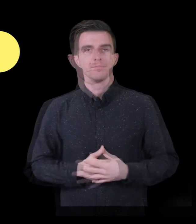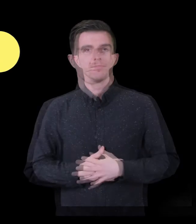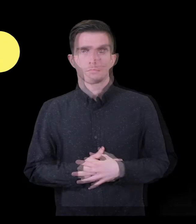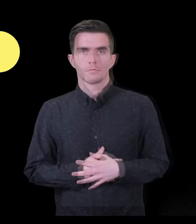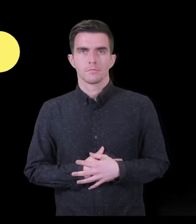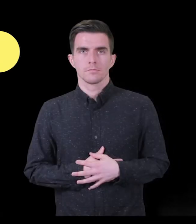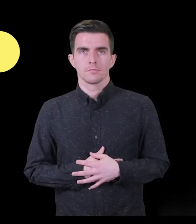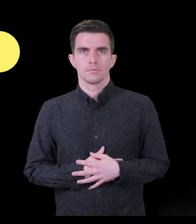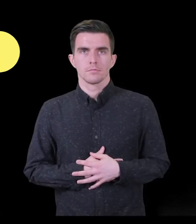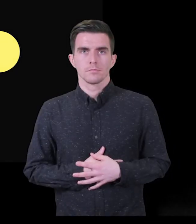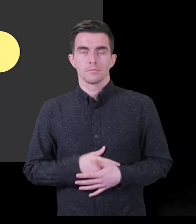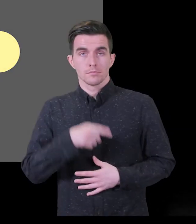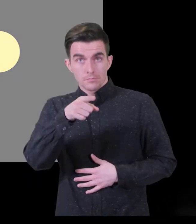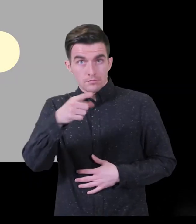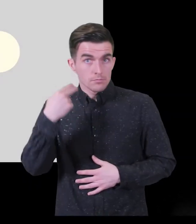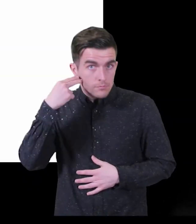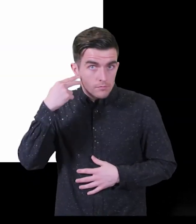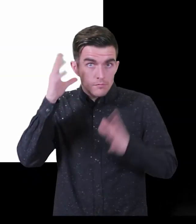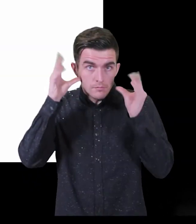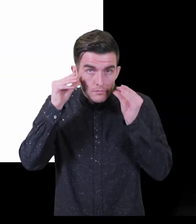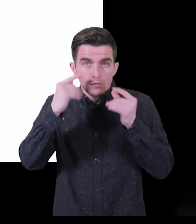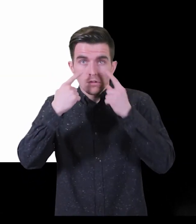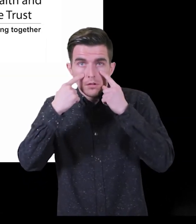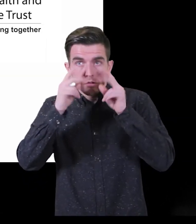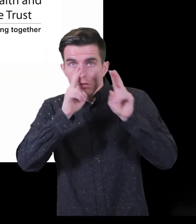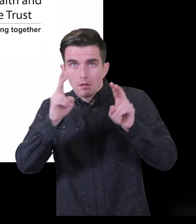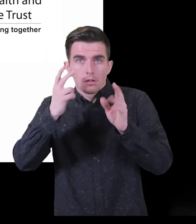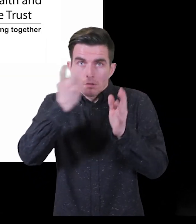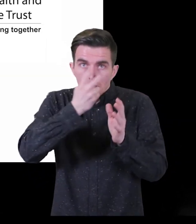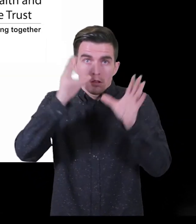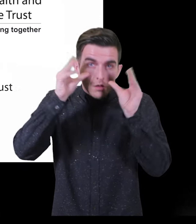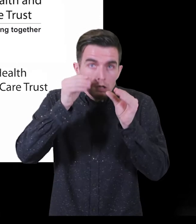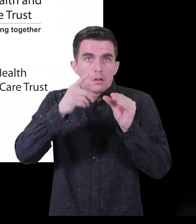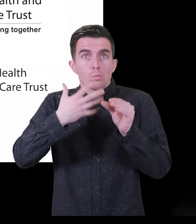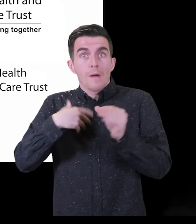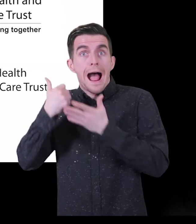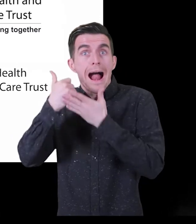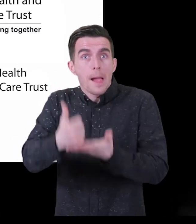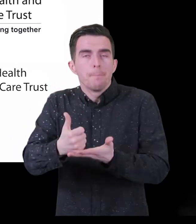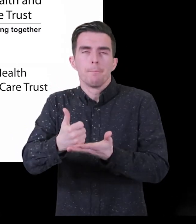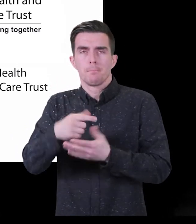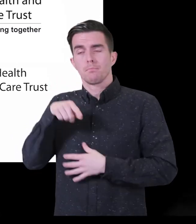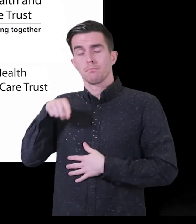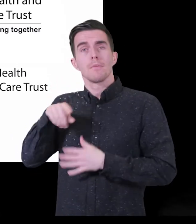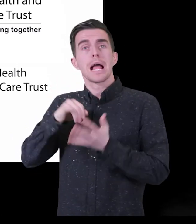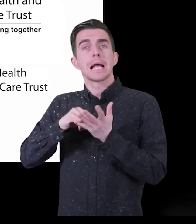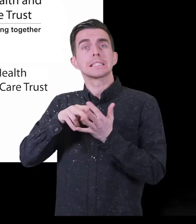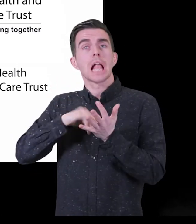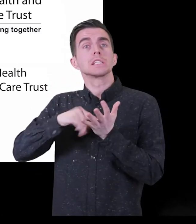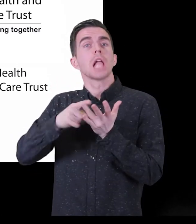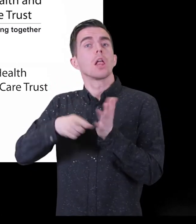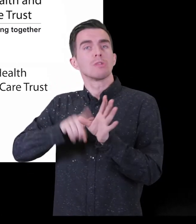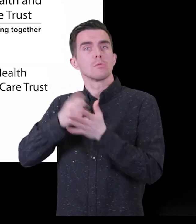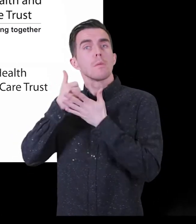is available if you have a sensory loss? There are sensory support teams located within five health trusts in Northern Ireland.